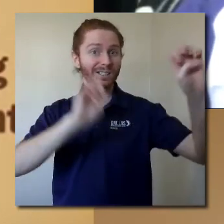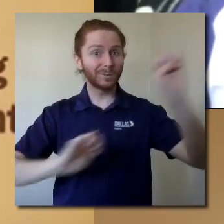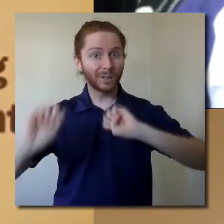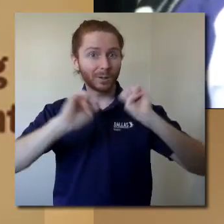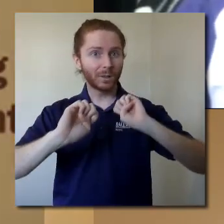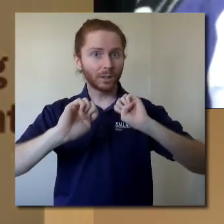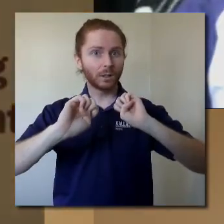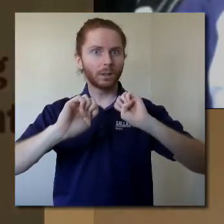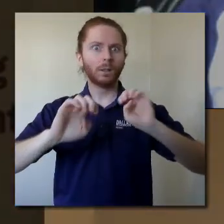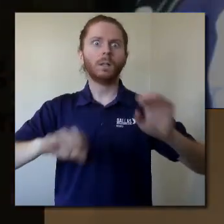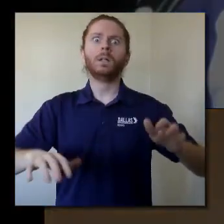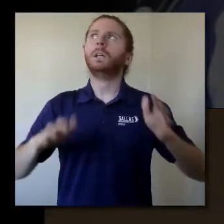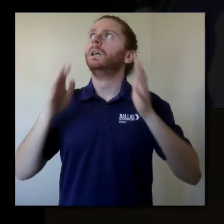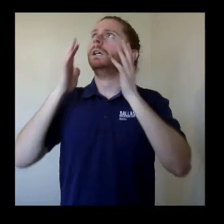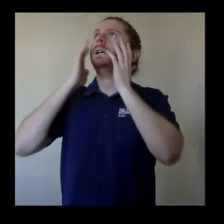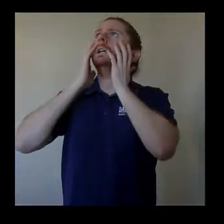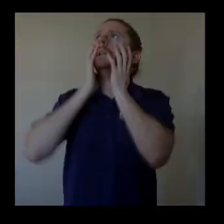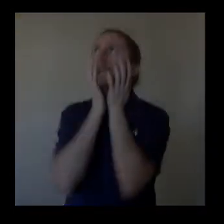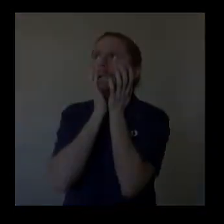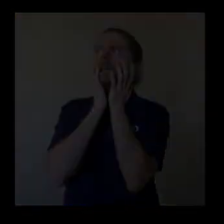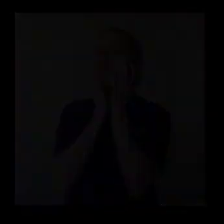I can't anything. I I you.